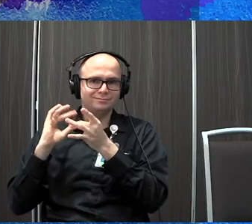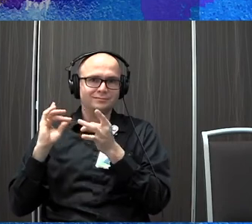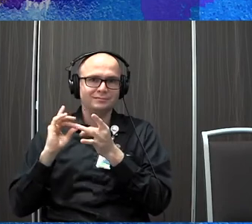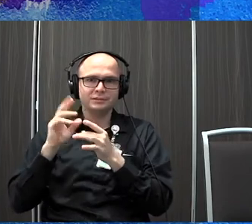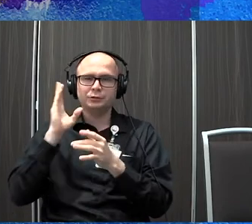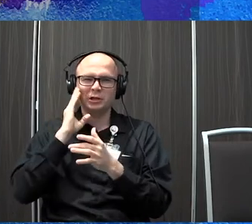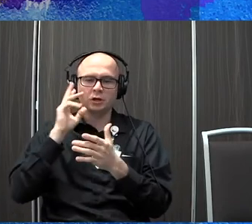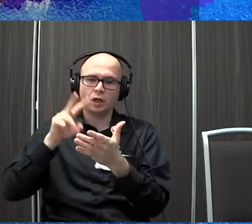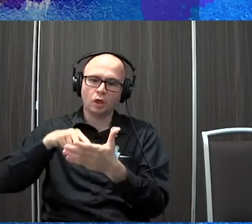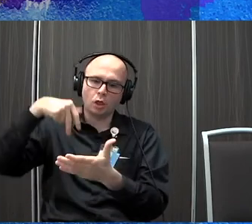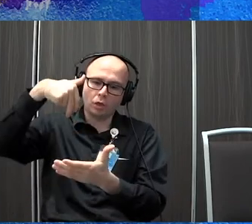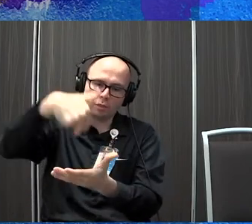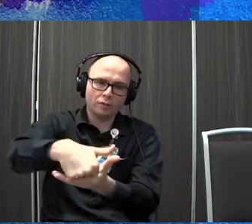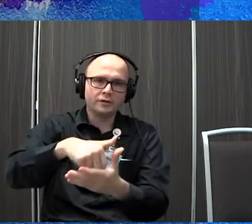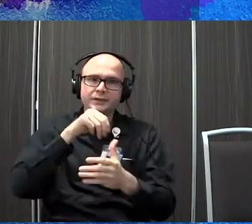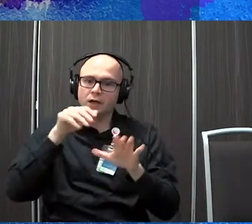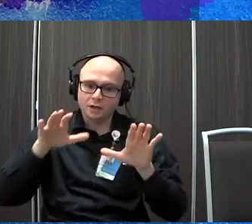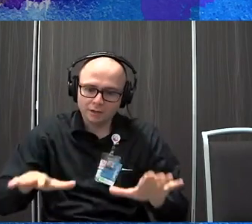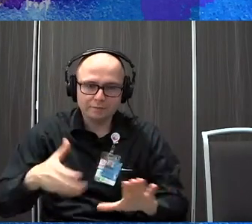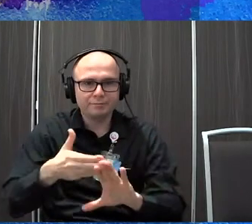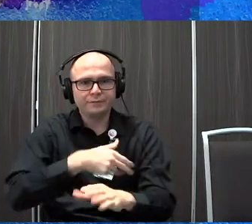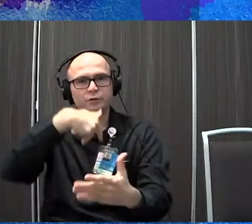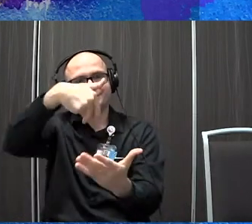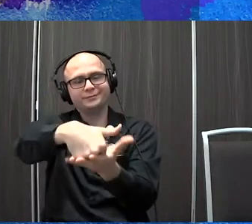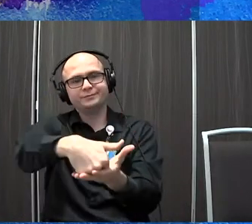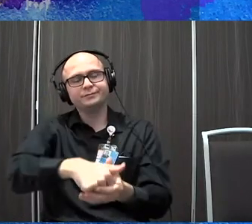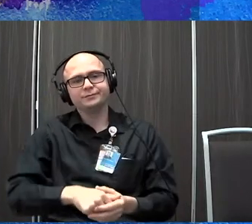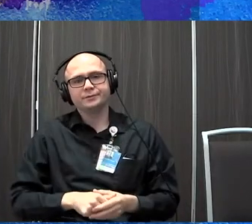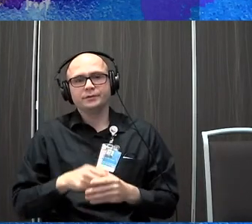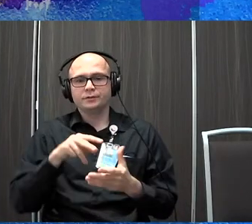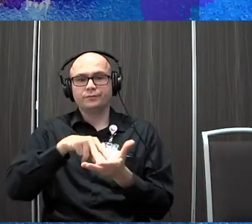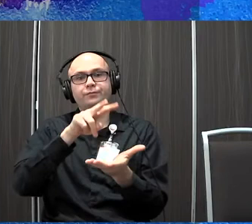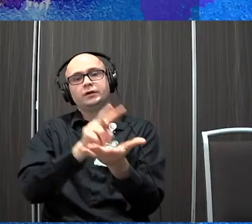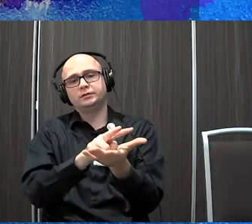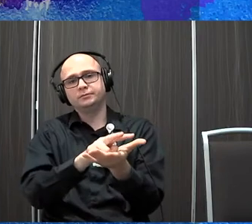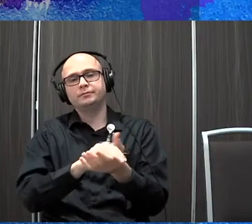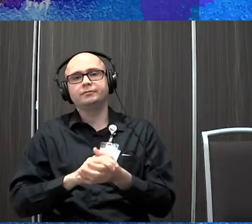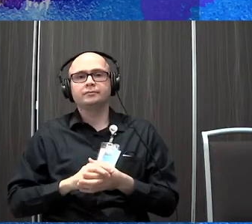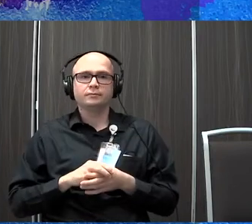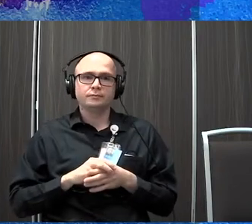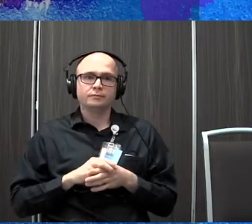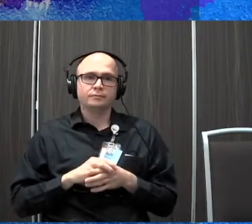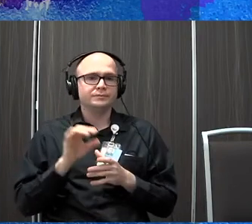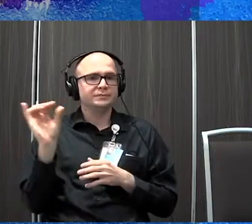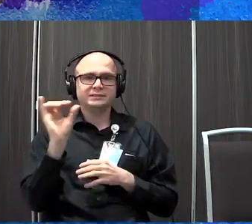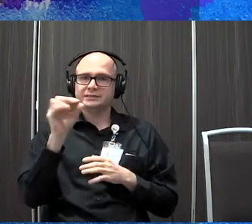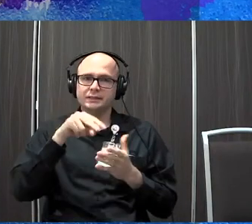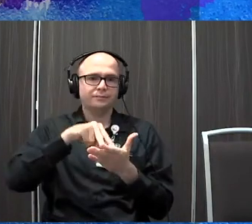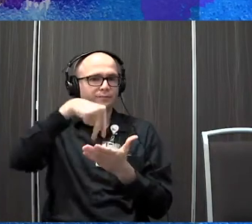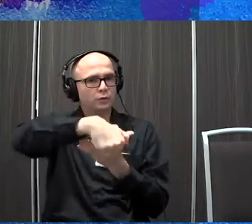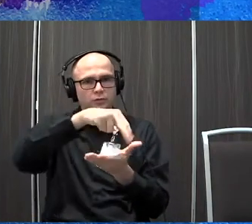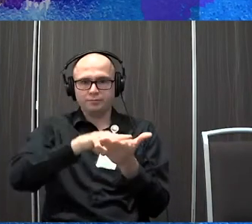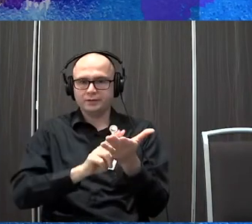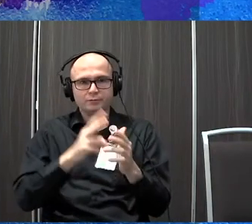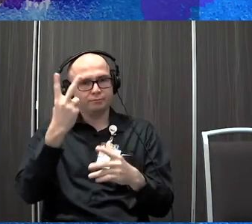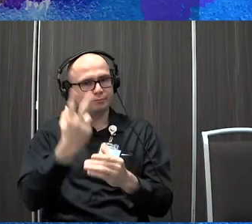face planting, not putting his hands out, um, falling backwards. Um, the same as forward as backwards, you